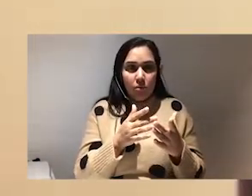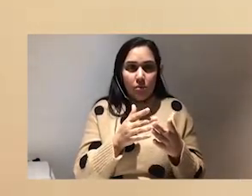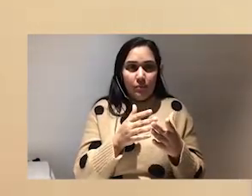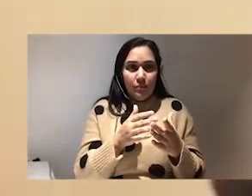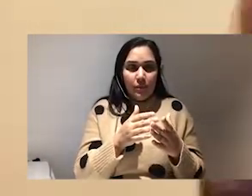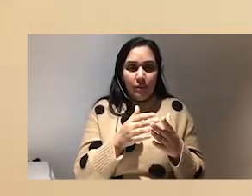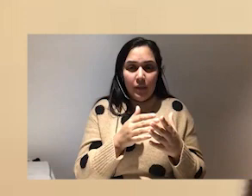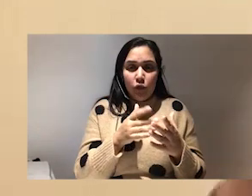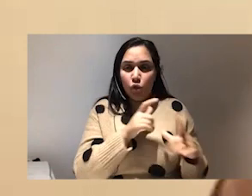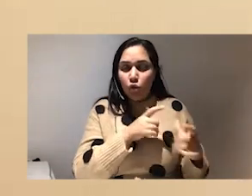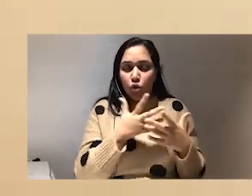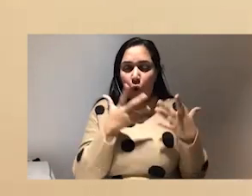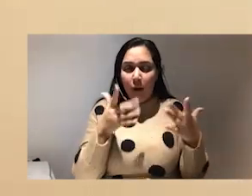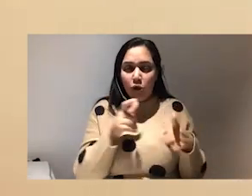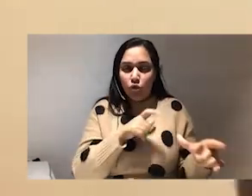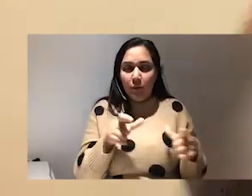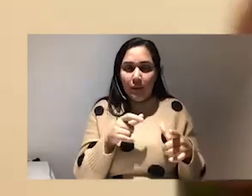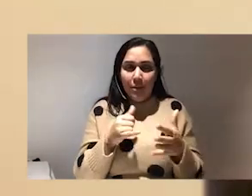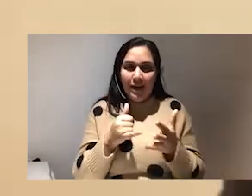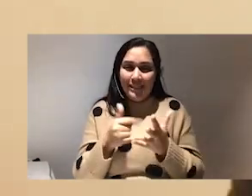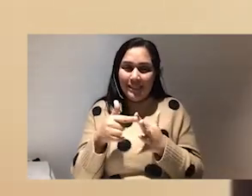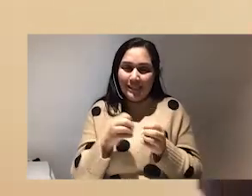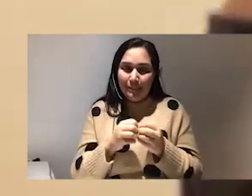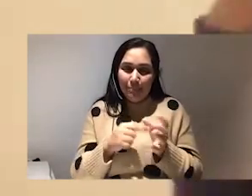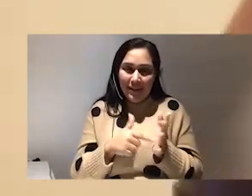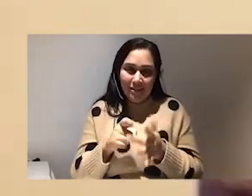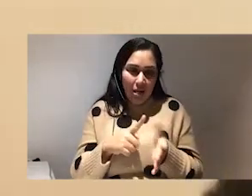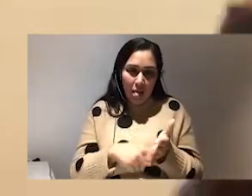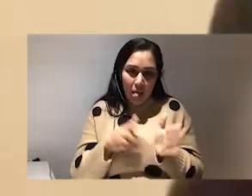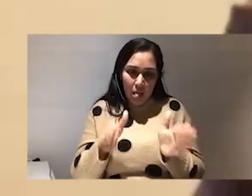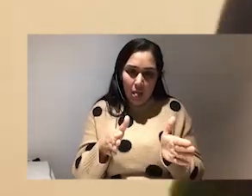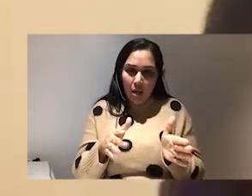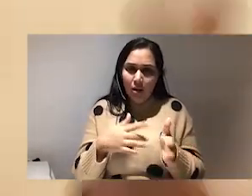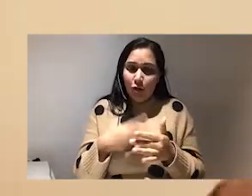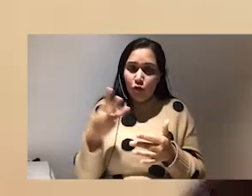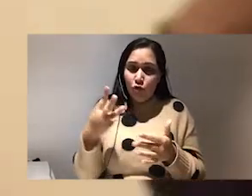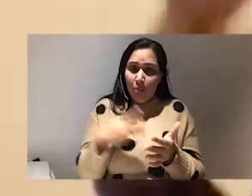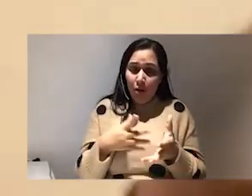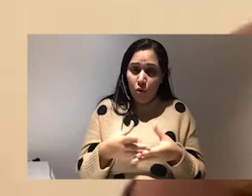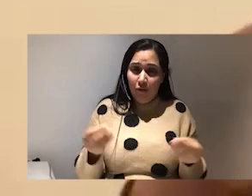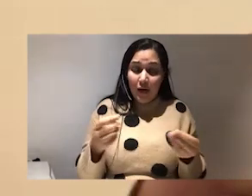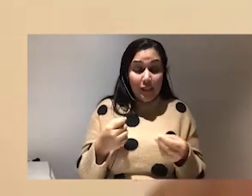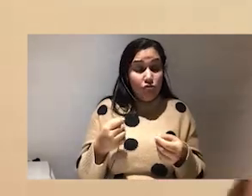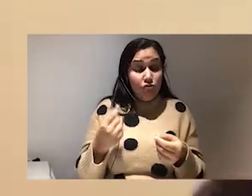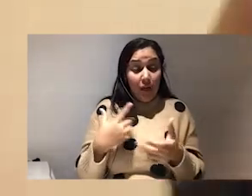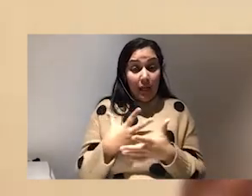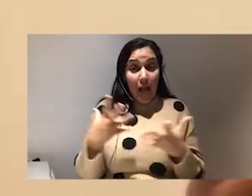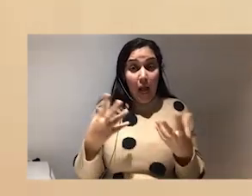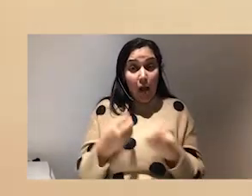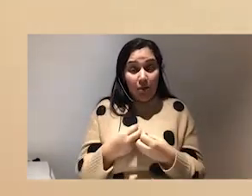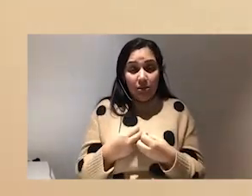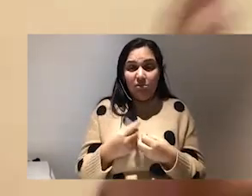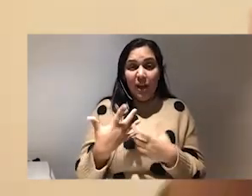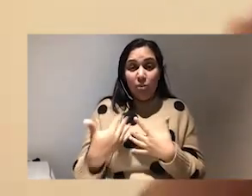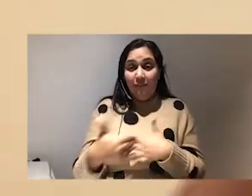like rest and having that three months off. And I didn't quite realize the how much that was going to impede on my